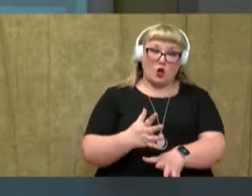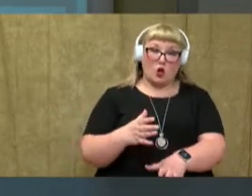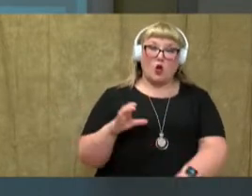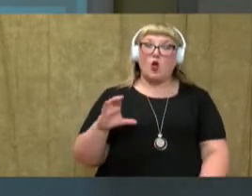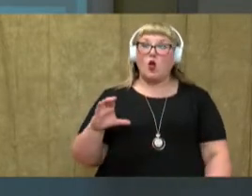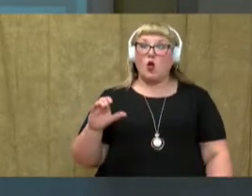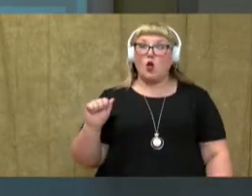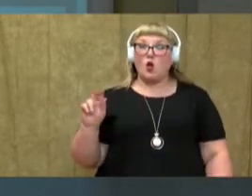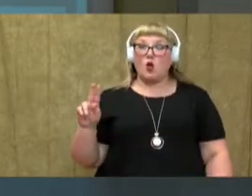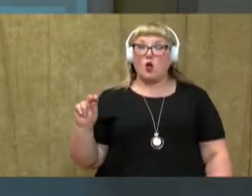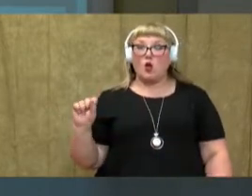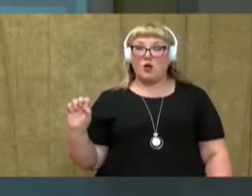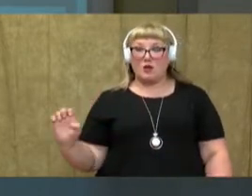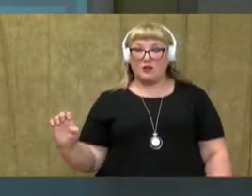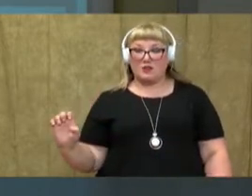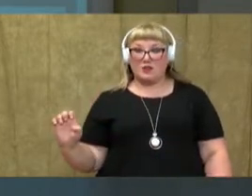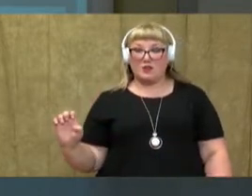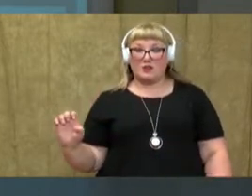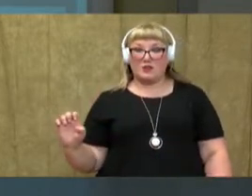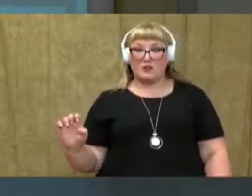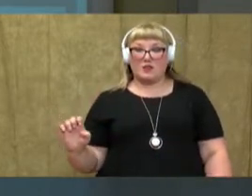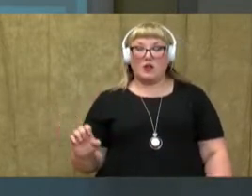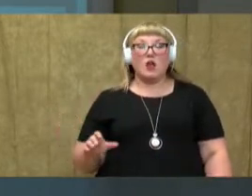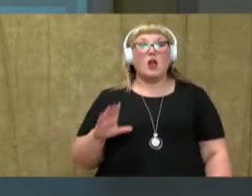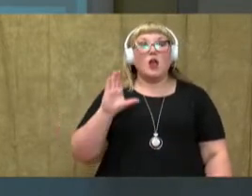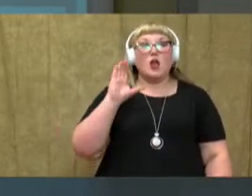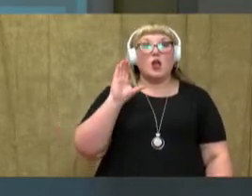cause. C-aul.